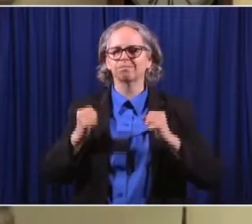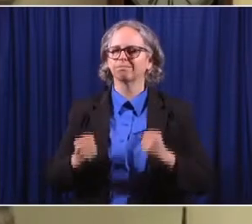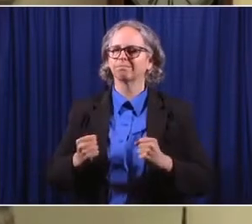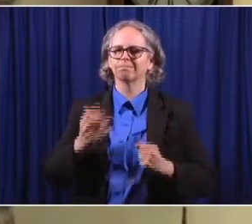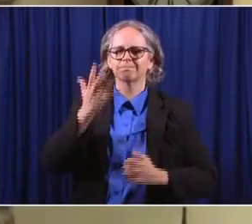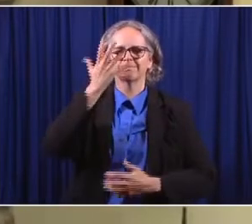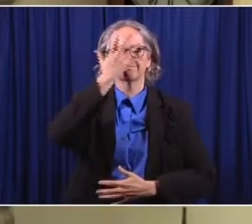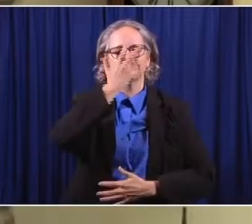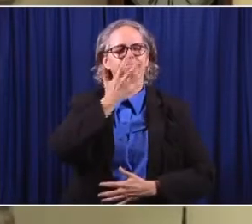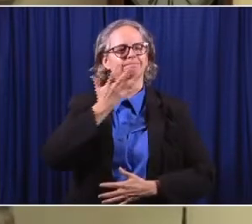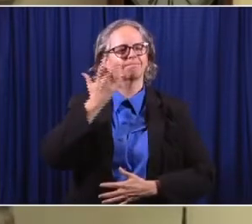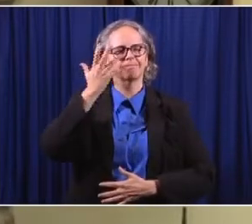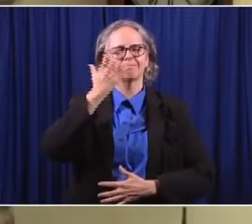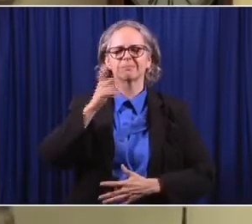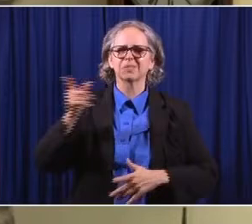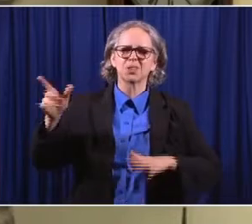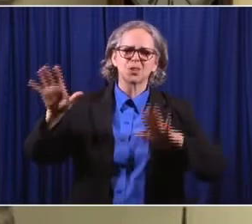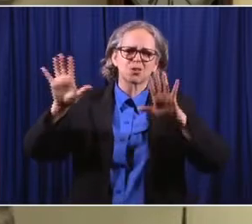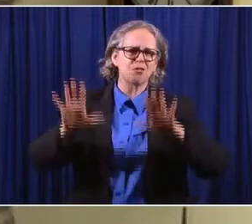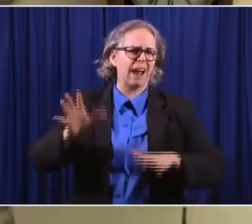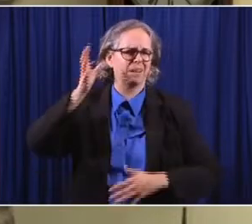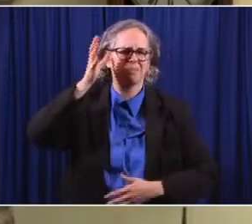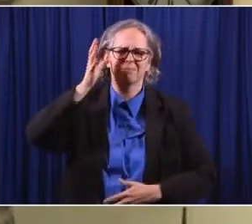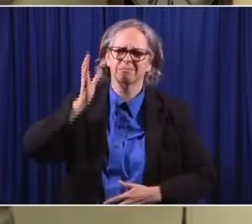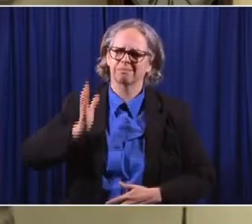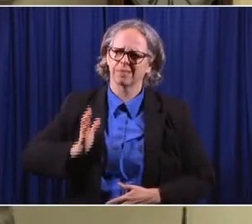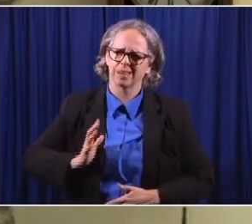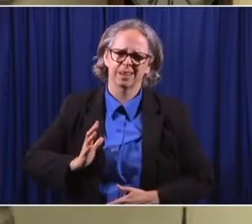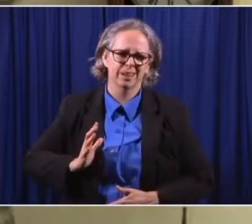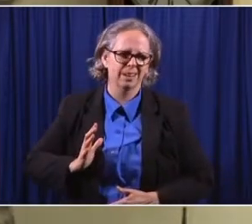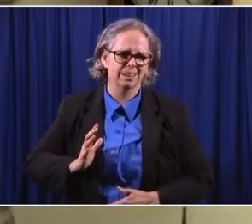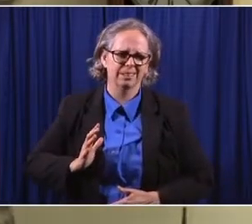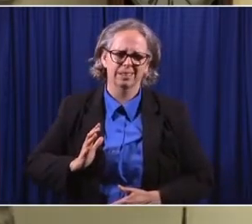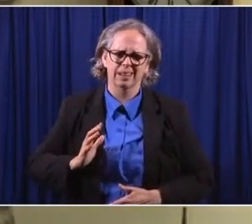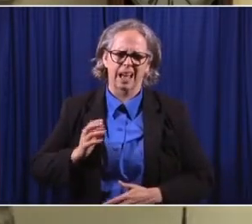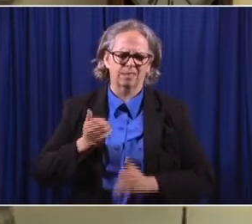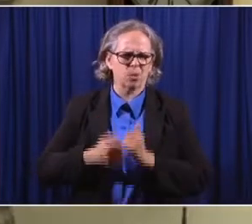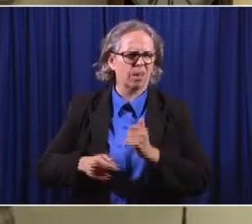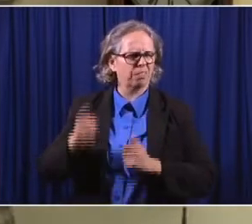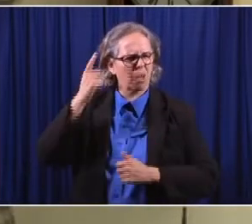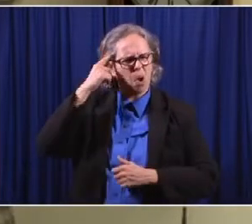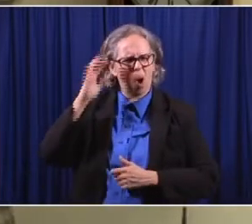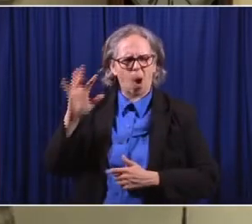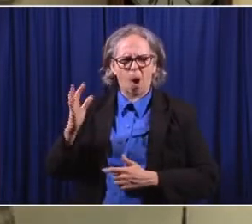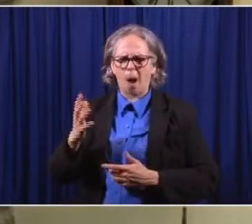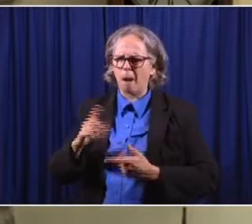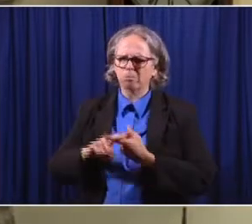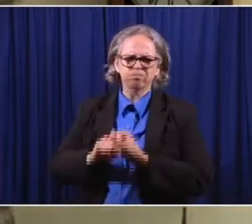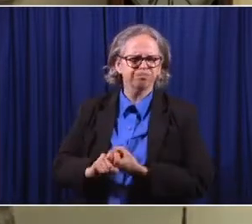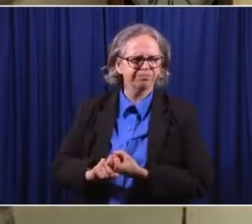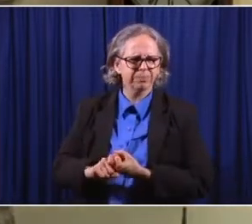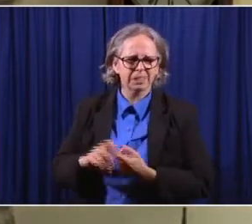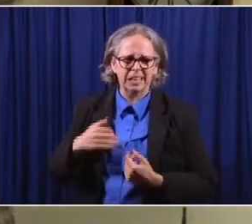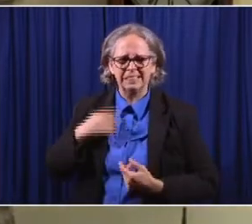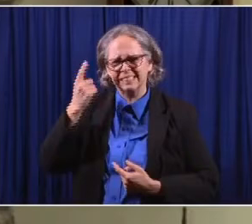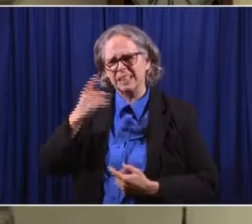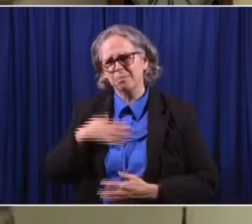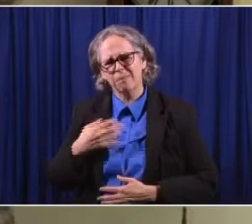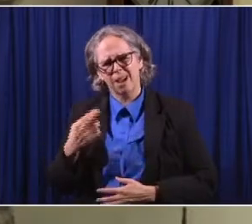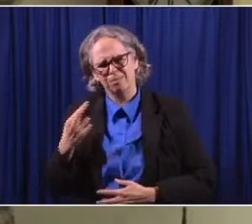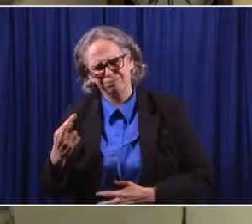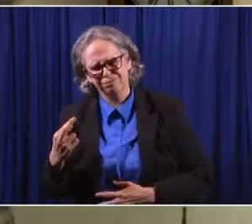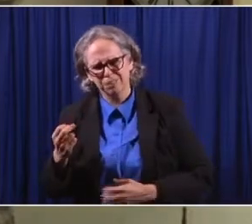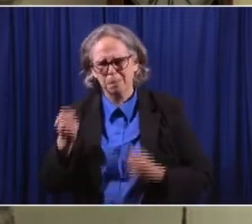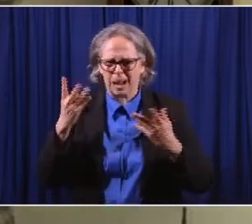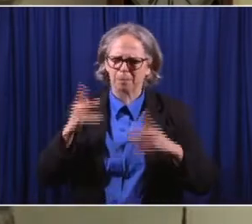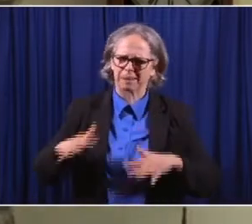You know, I think he was everyone's friend. Everyone considered him a close friend. I considered him a close friend but I know there are probably hundreds or thousands who thought they